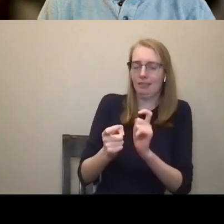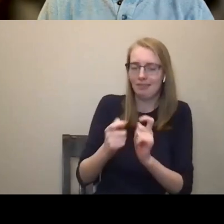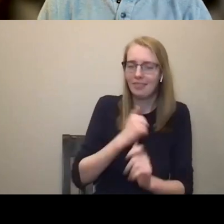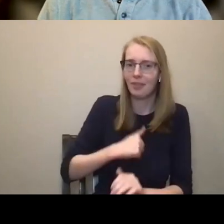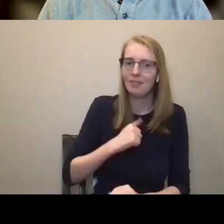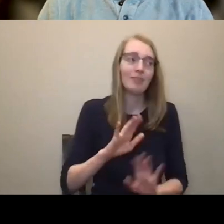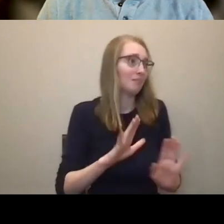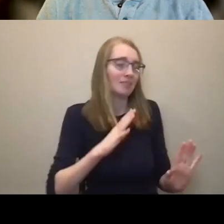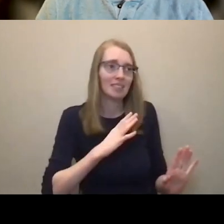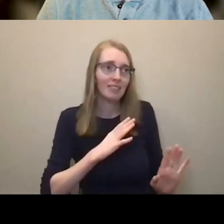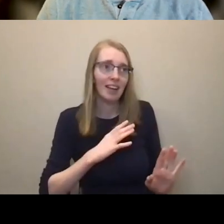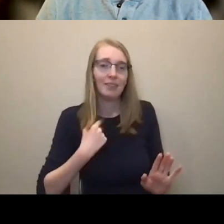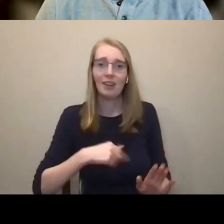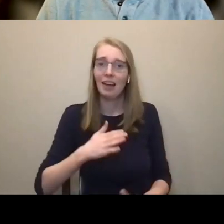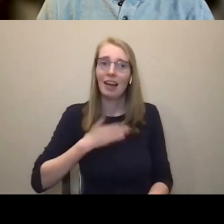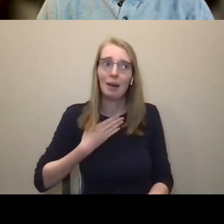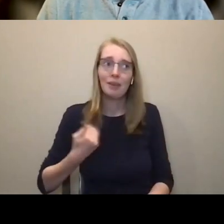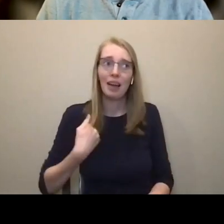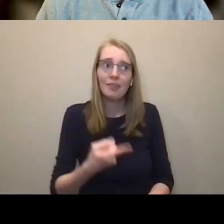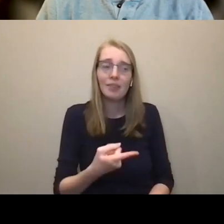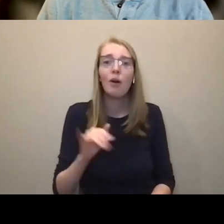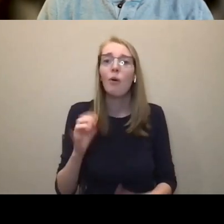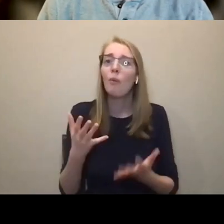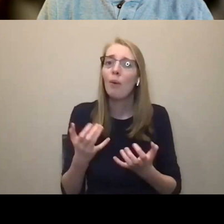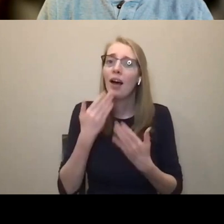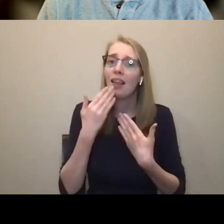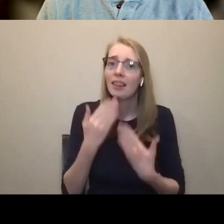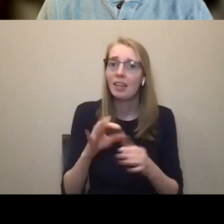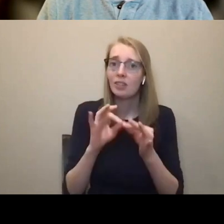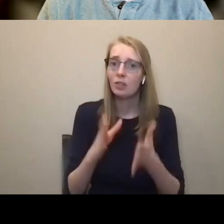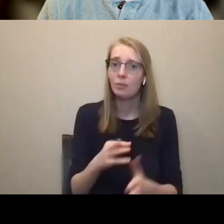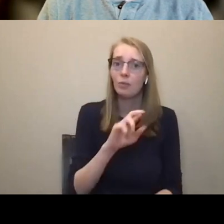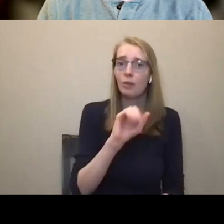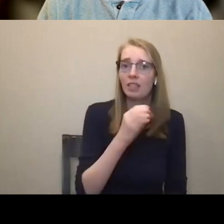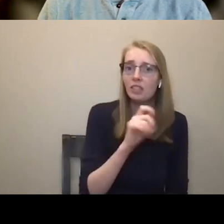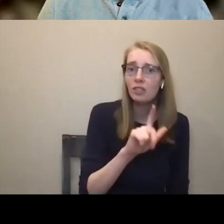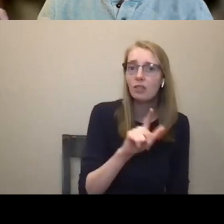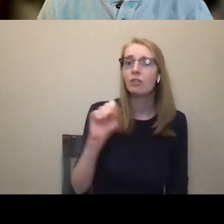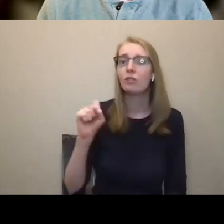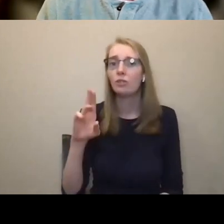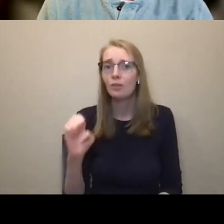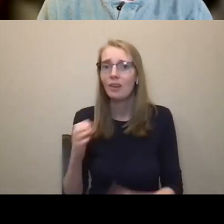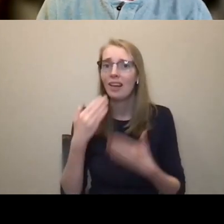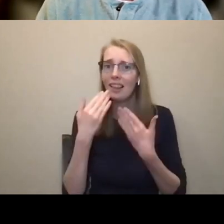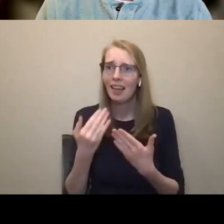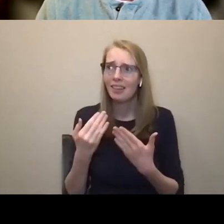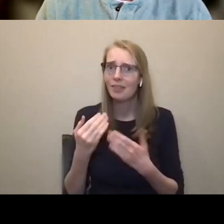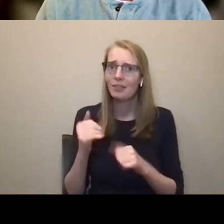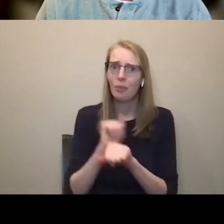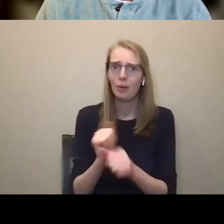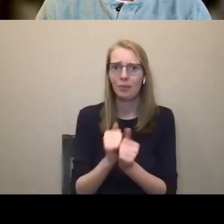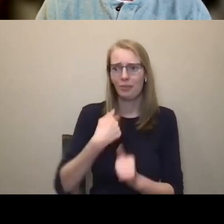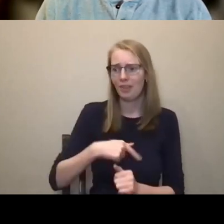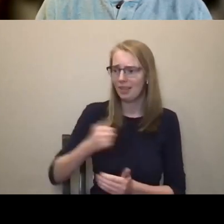I just want to thank our interpreters, Rachel and Sue, thank you so much for being with us, uh, over and over again, over, over the time we,